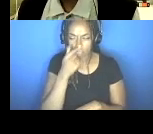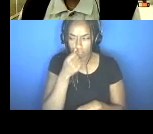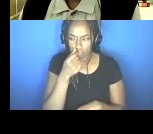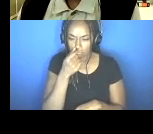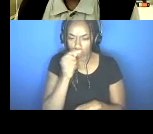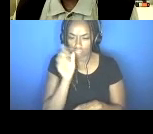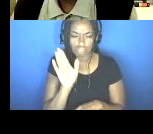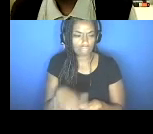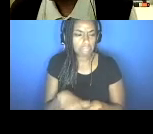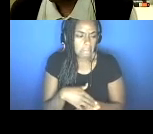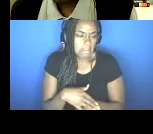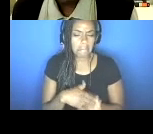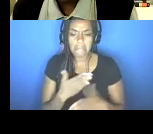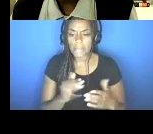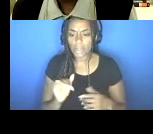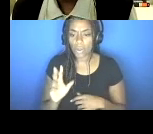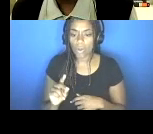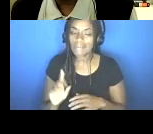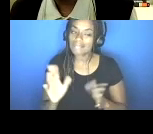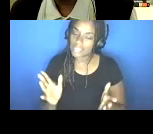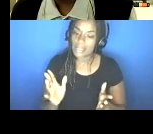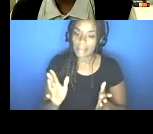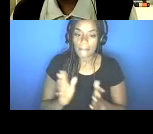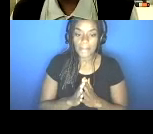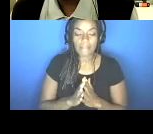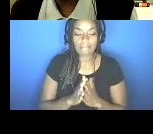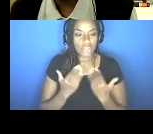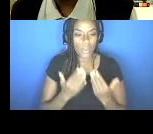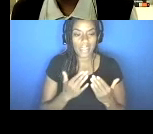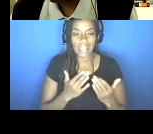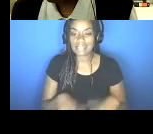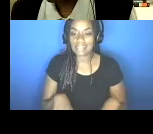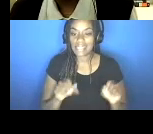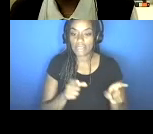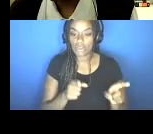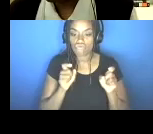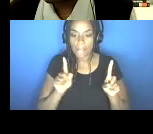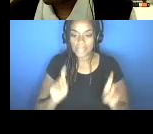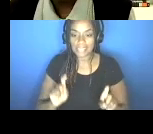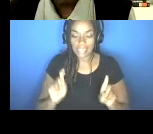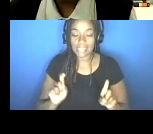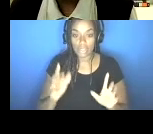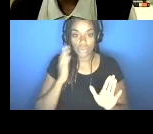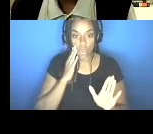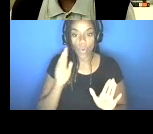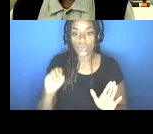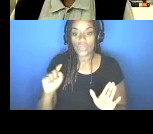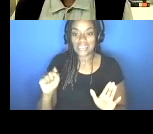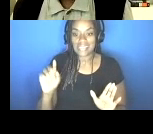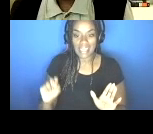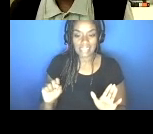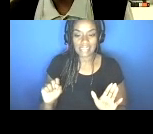test. When symptoms begin, it's definitely an important way to know your status, rule out COVID-19,